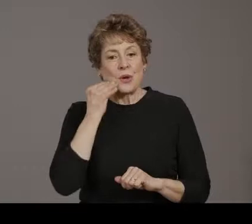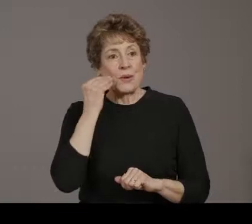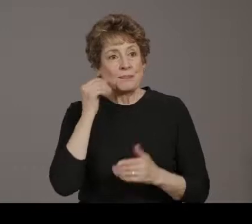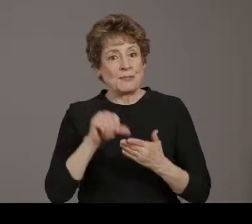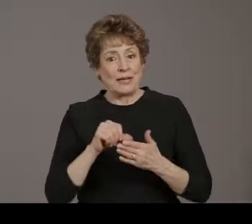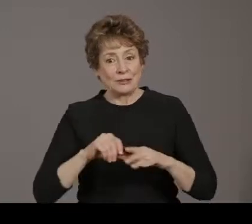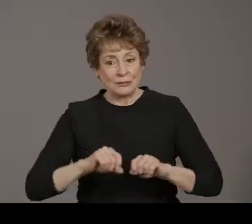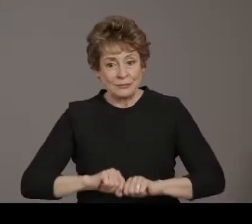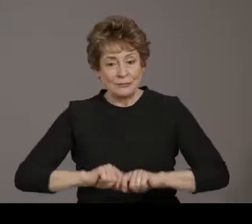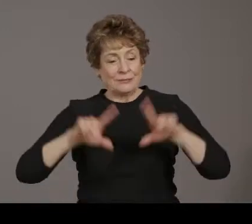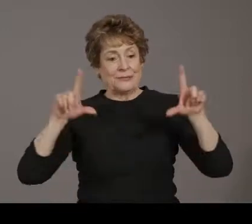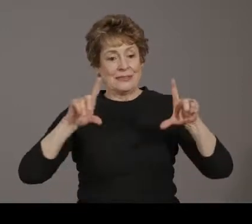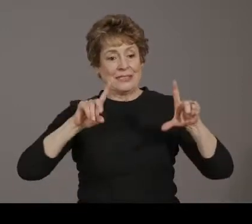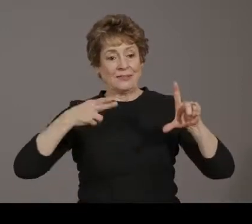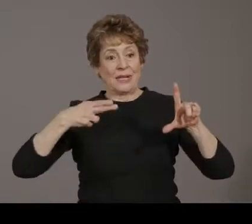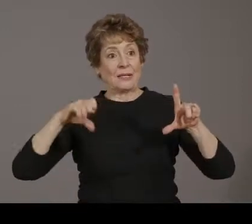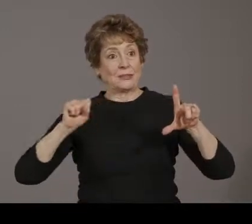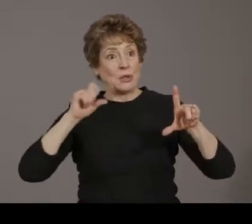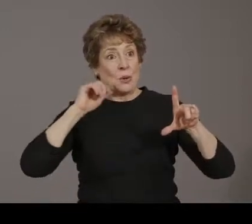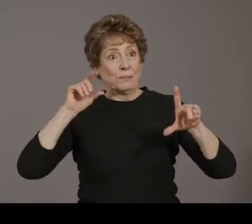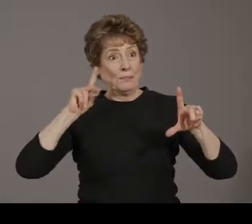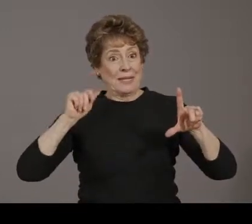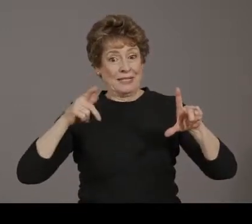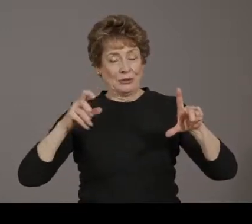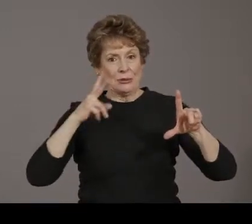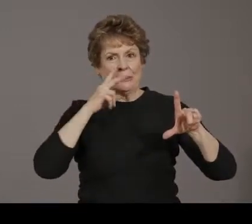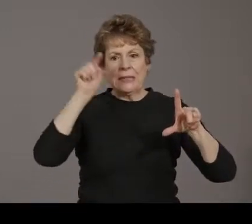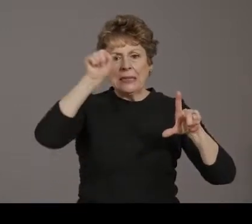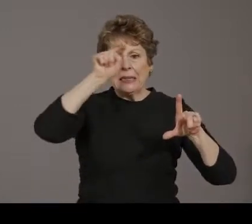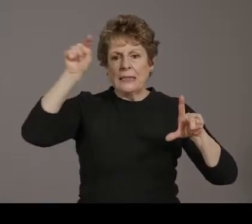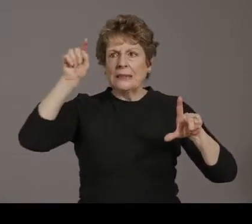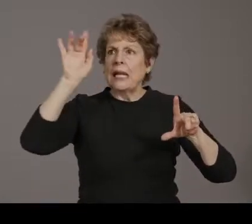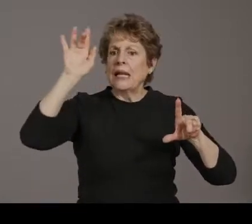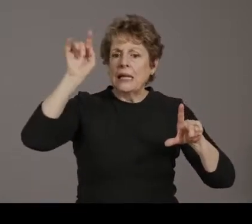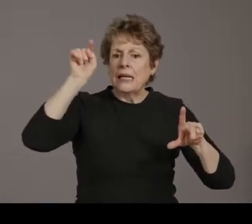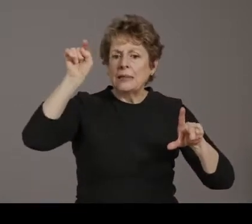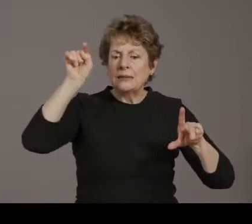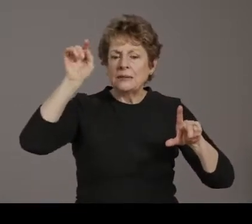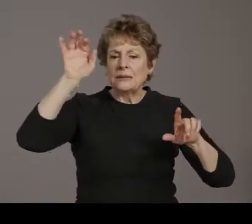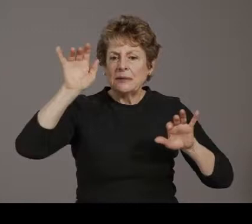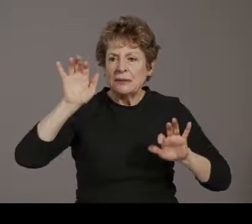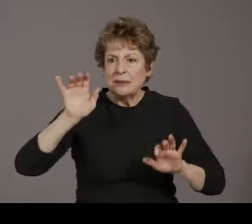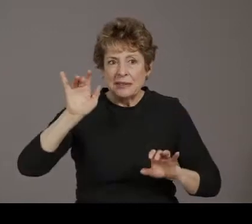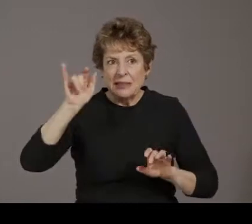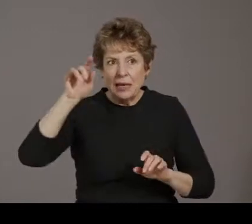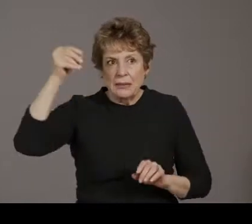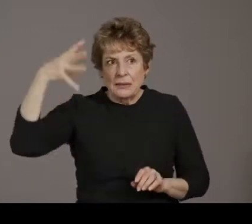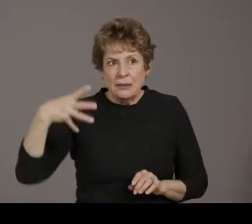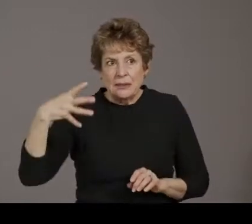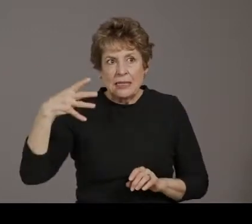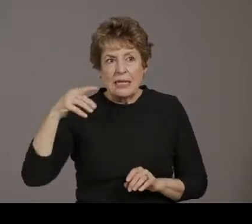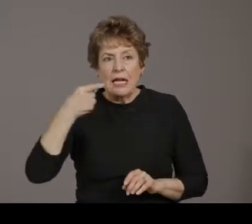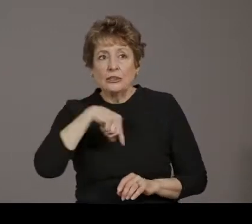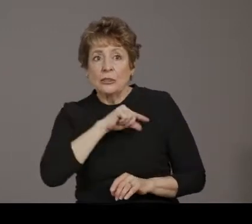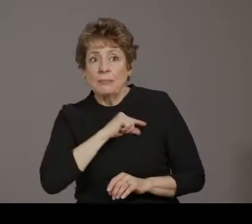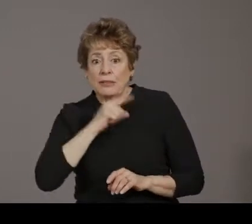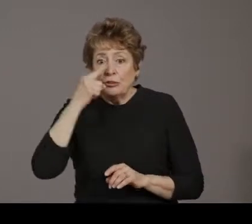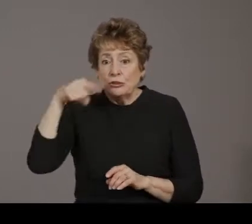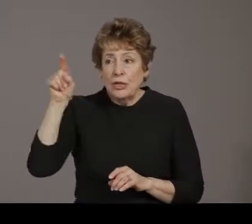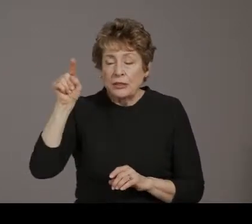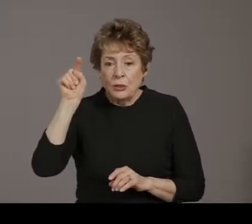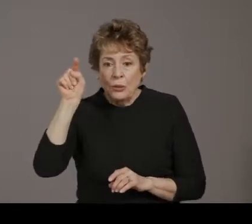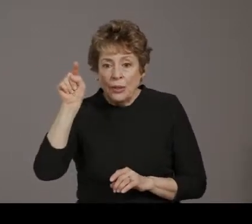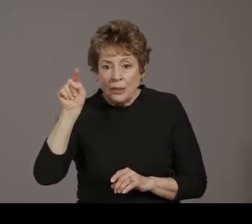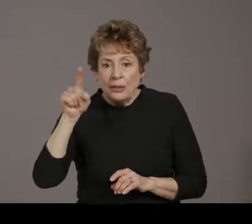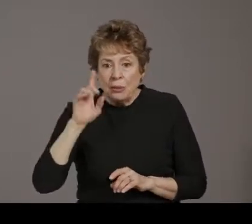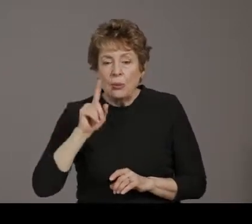find vaccine webpage. When you click on it and input the information, it will let you know if you are eligible